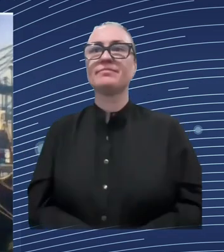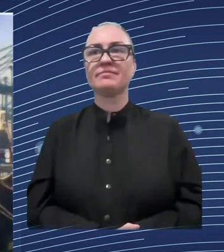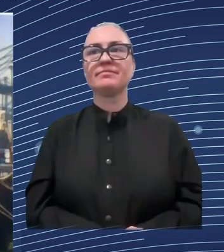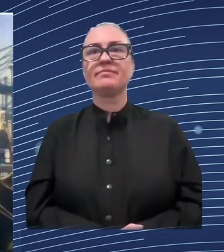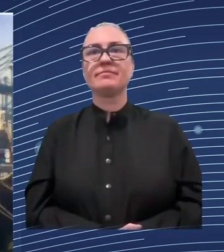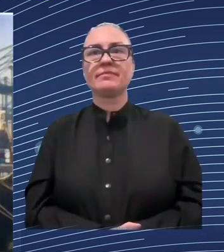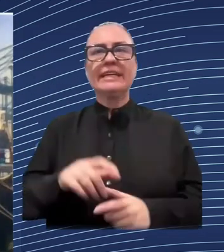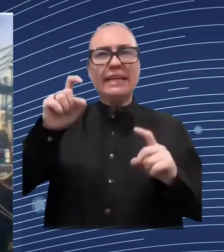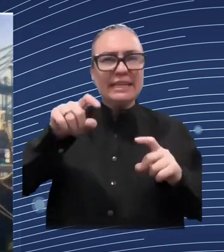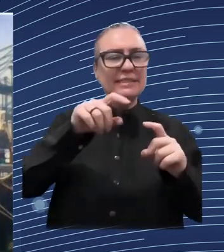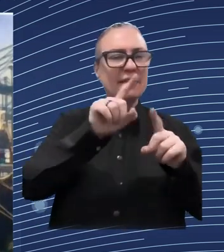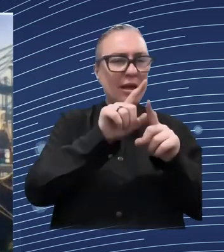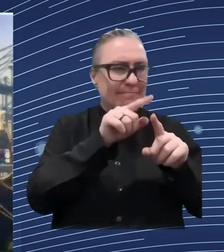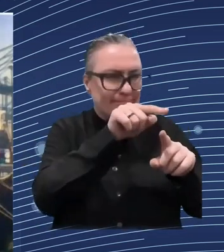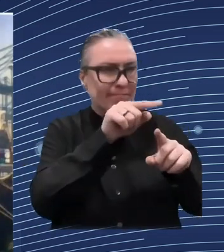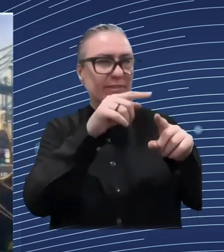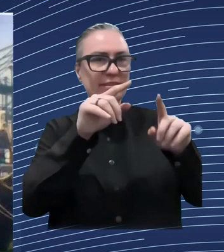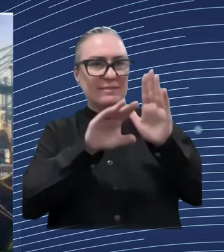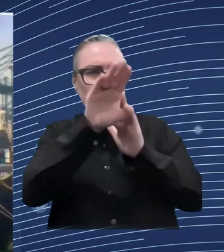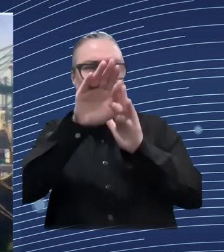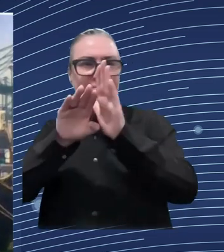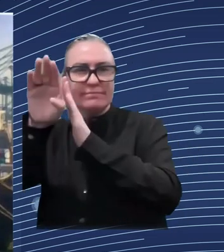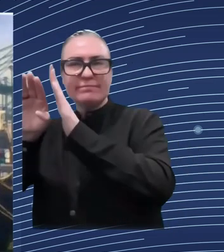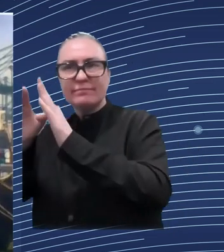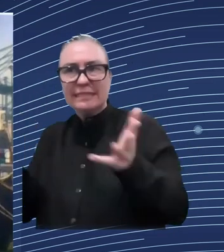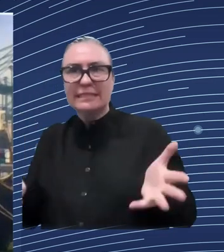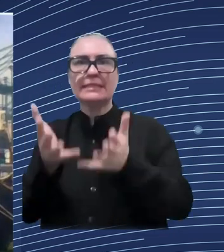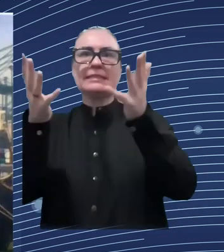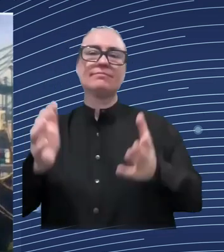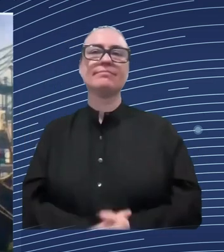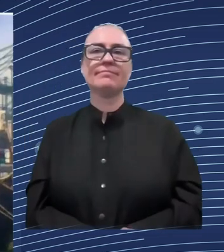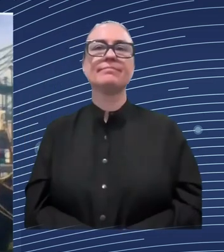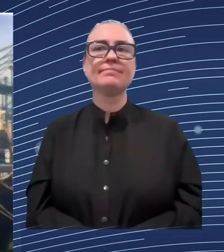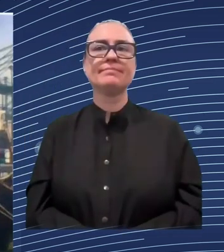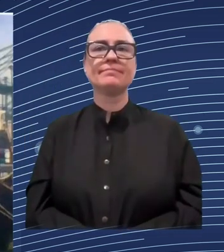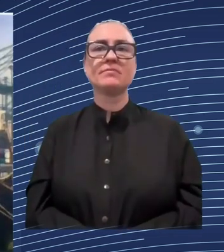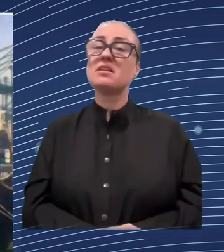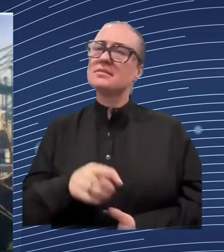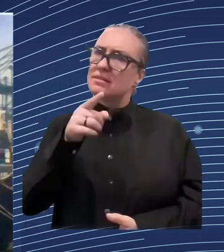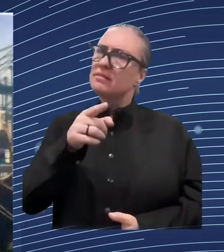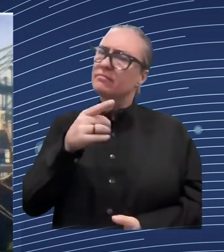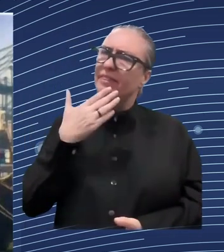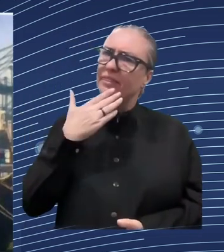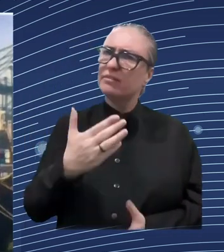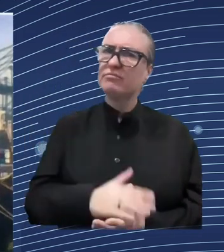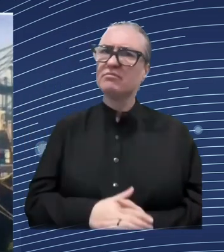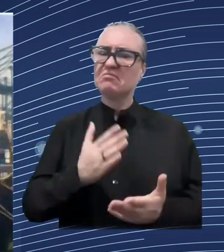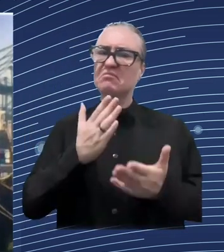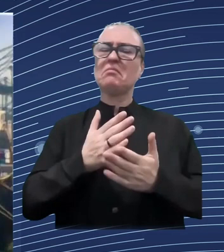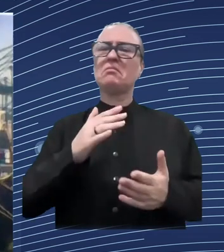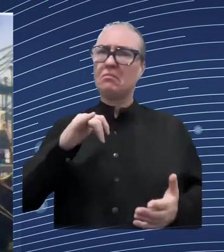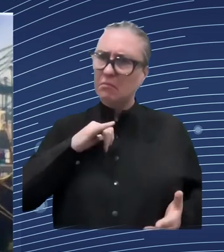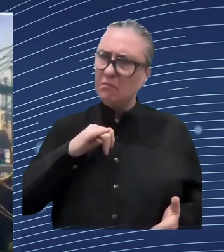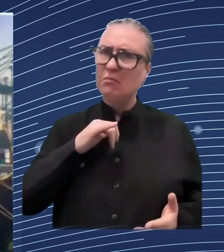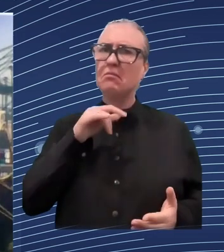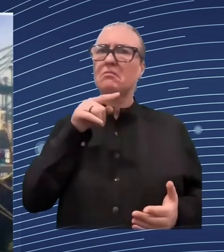strong progress uh particularly in the digital side um but of course also a continuing need to focus on areas such as t-vet uh and and skills